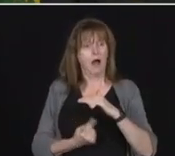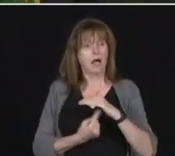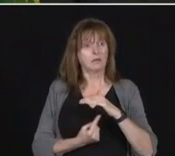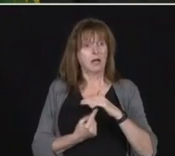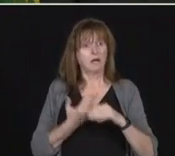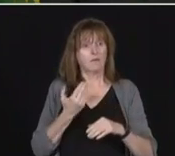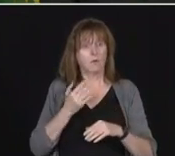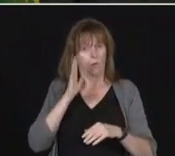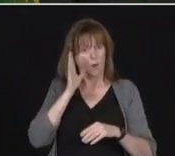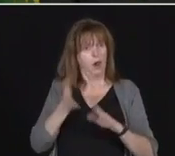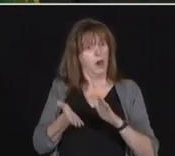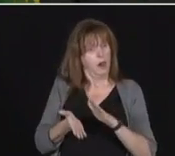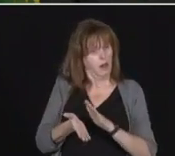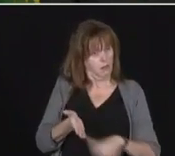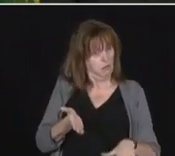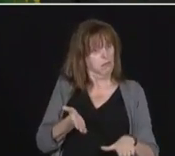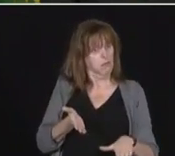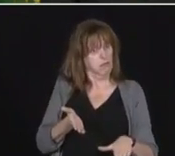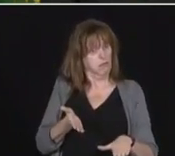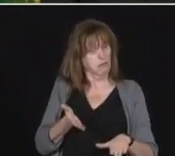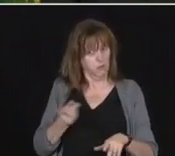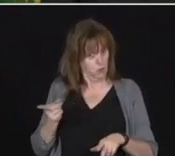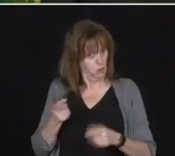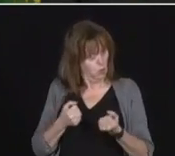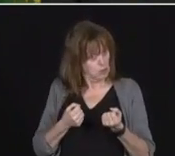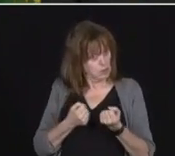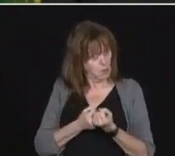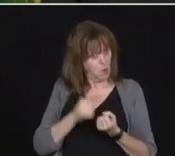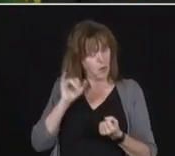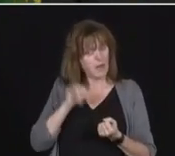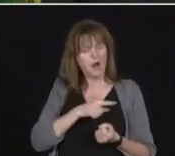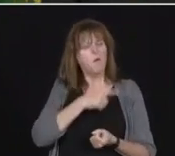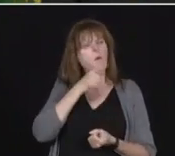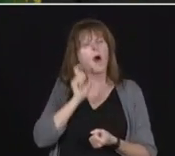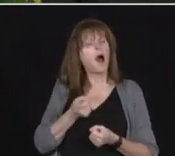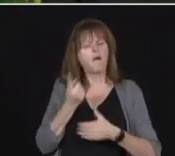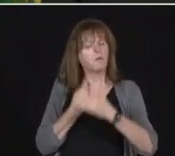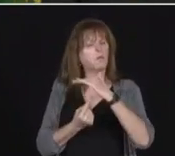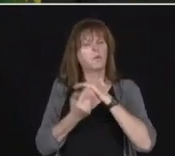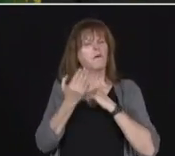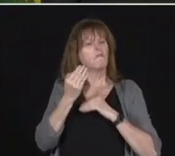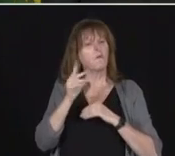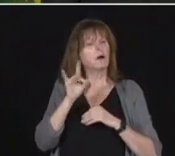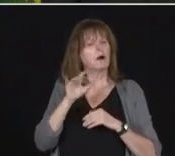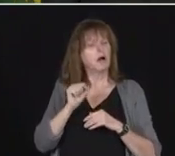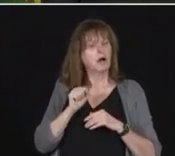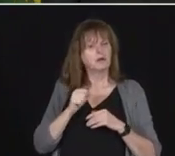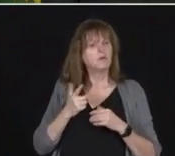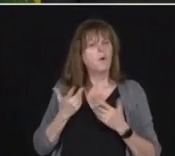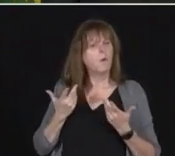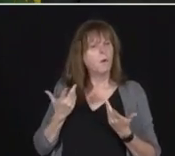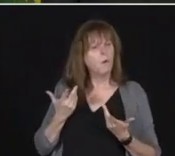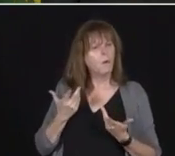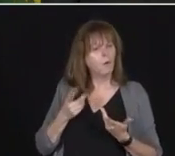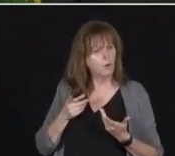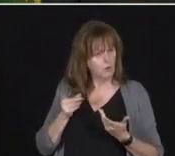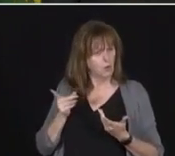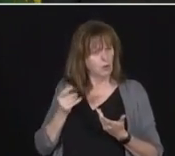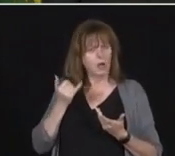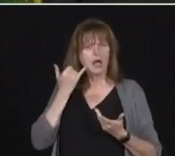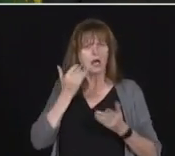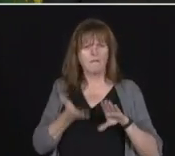the NHL an exemption to that 14-day quarantine and that would you be about the optics of doing that?